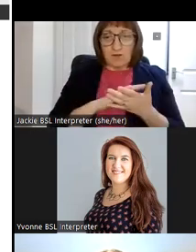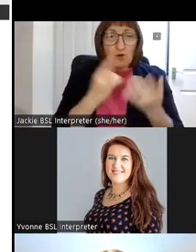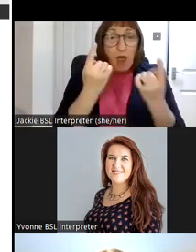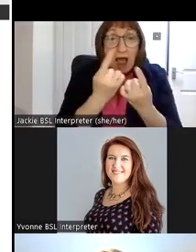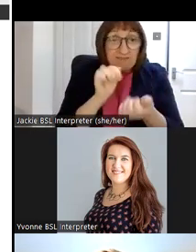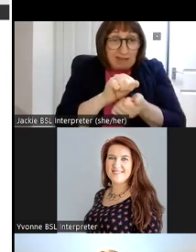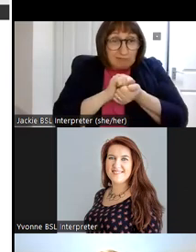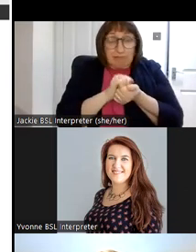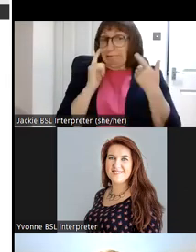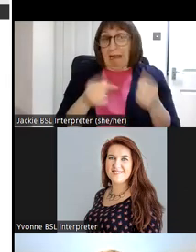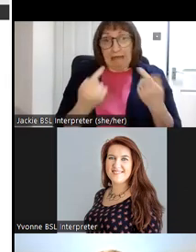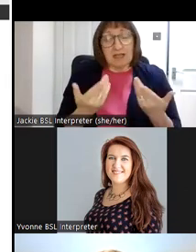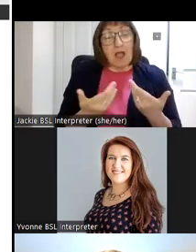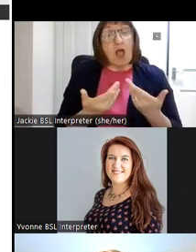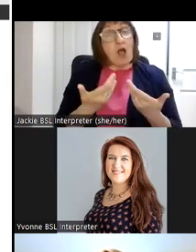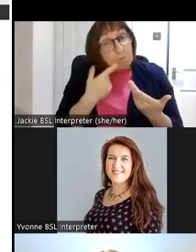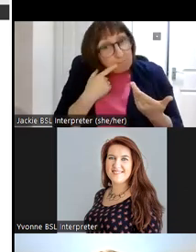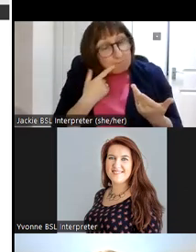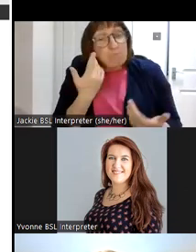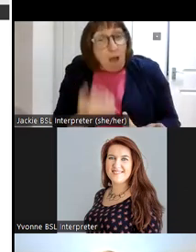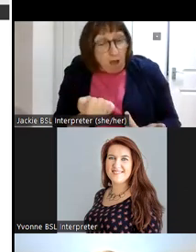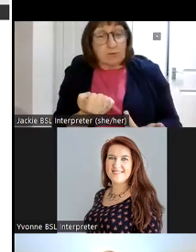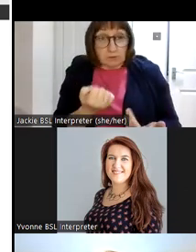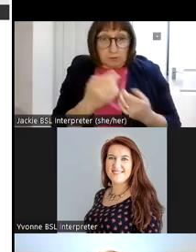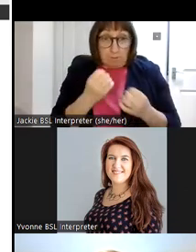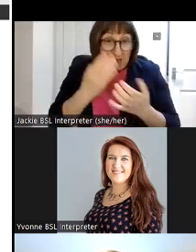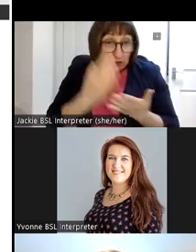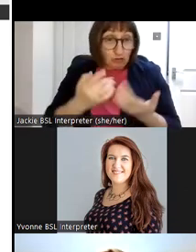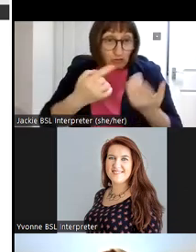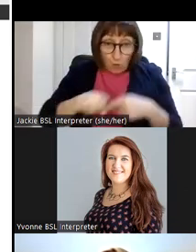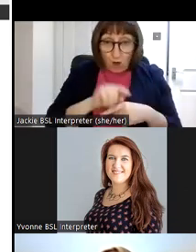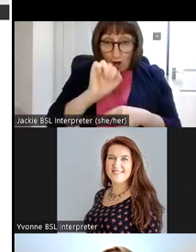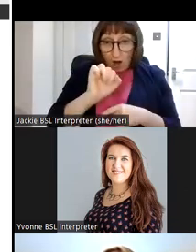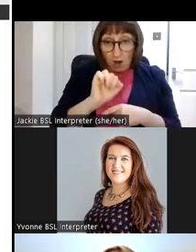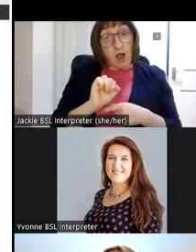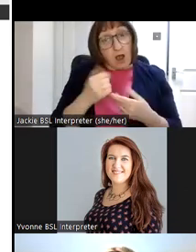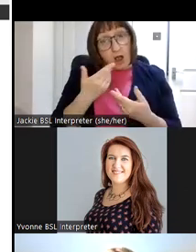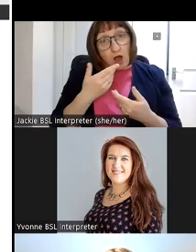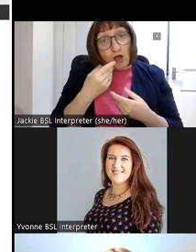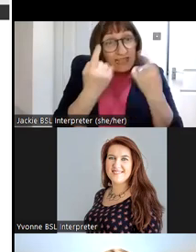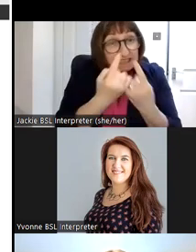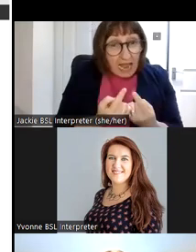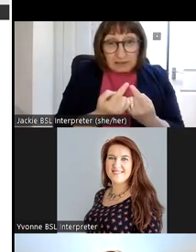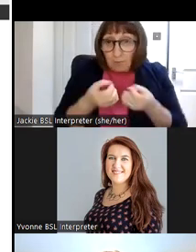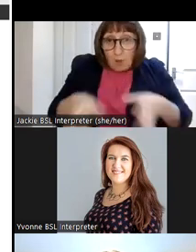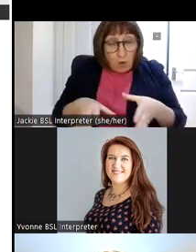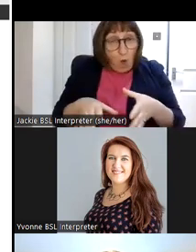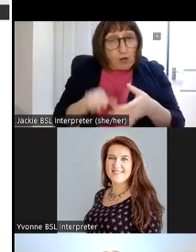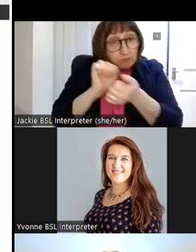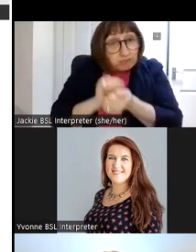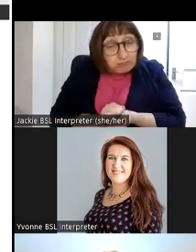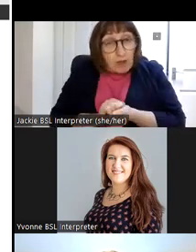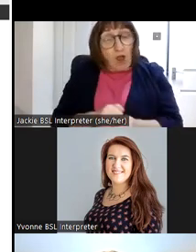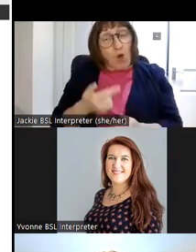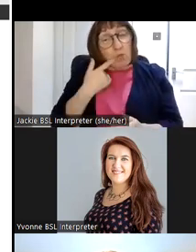so to compensate for this and to ensure that the stories of these items aren't lost we've